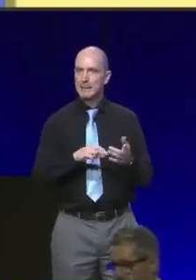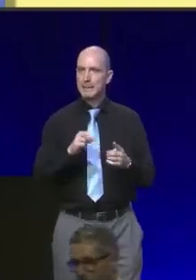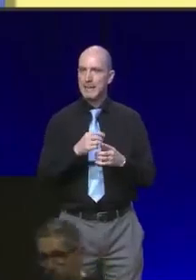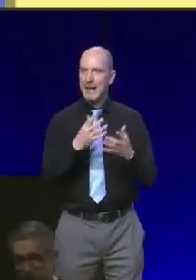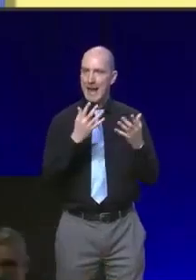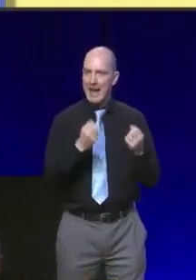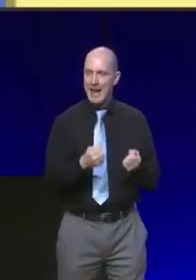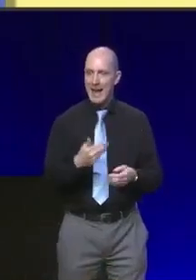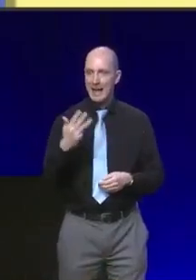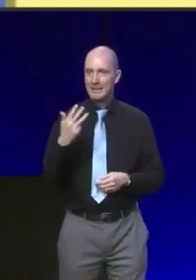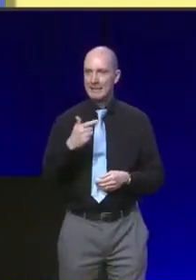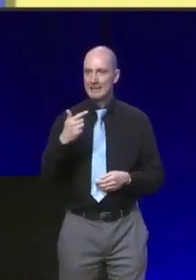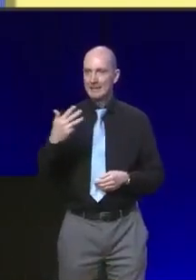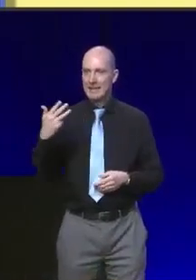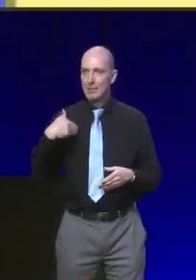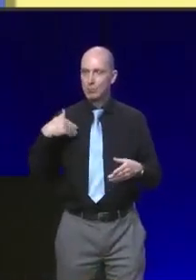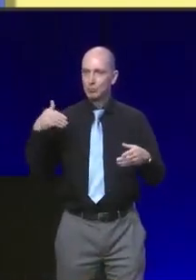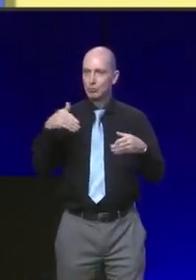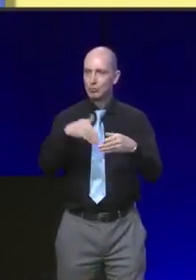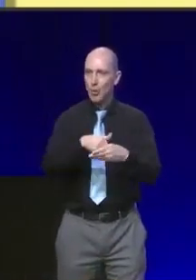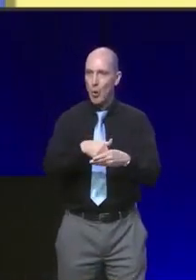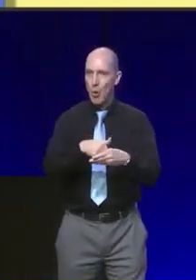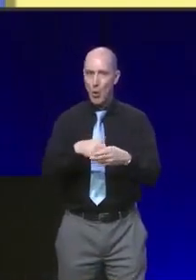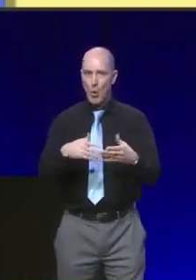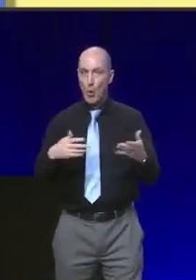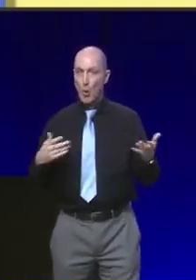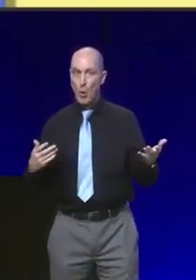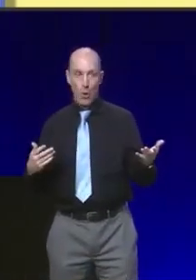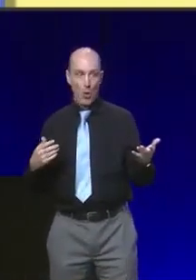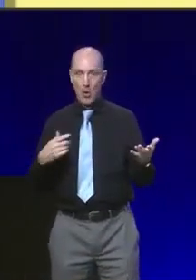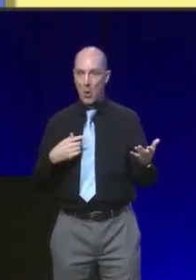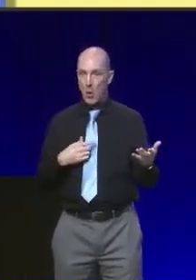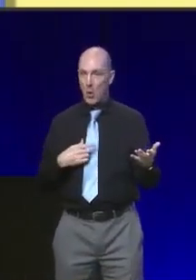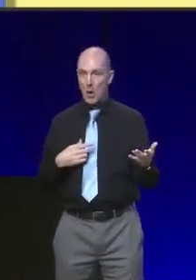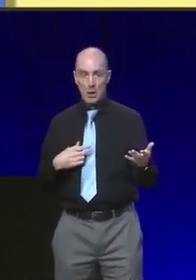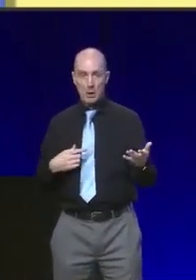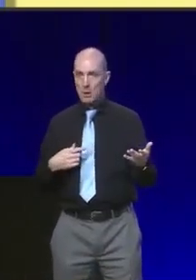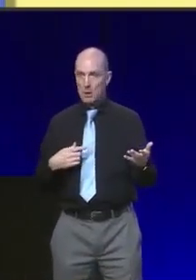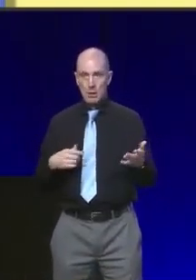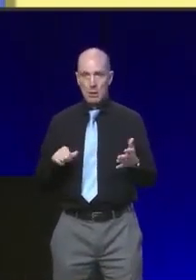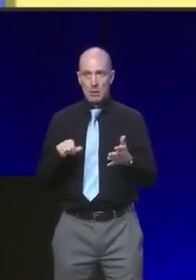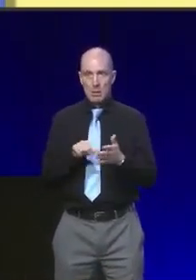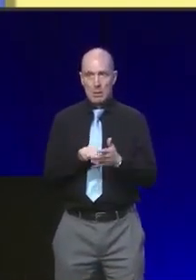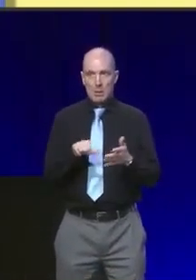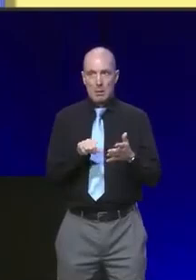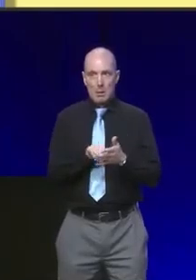in 1979. To put it mildly, it wasn't the easiest of times.